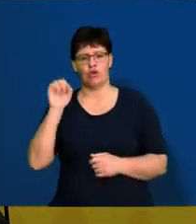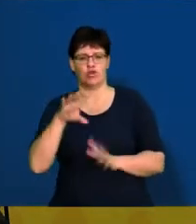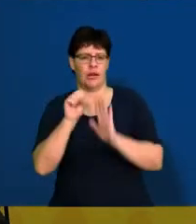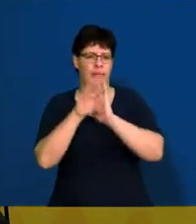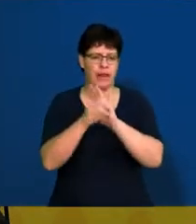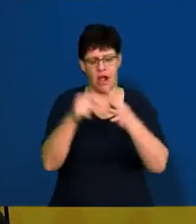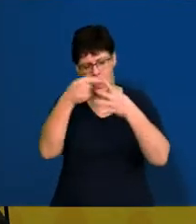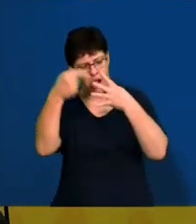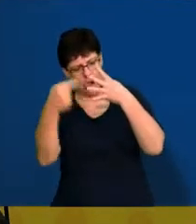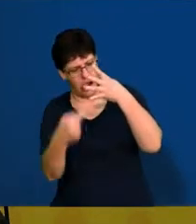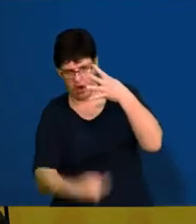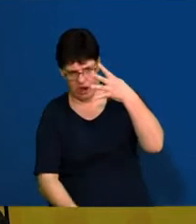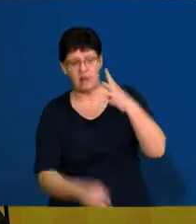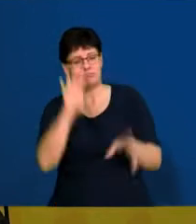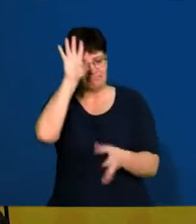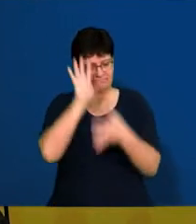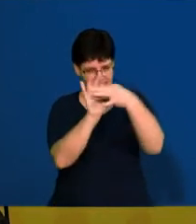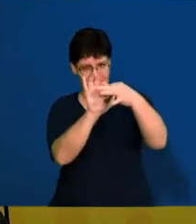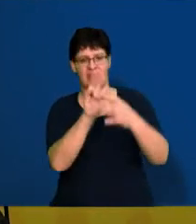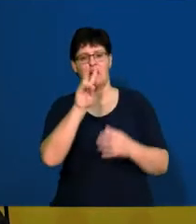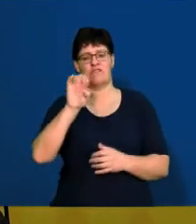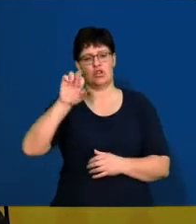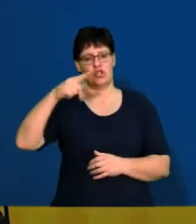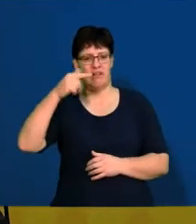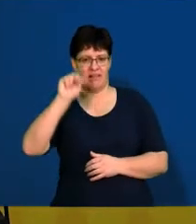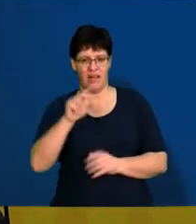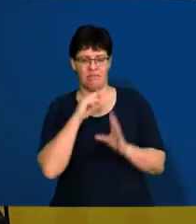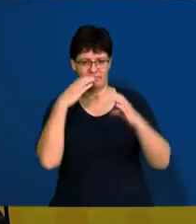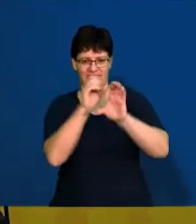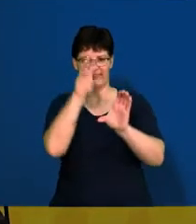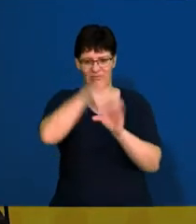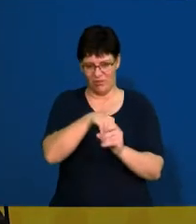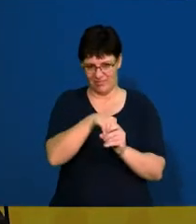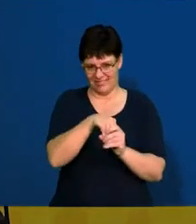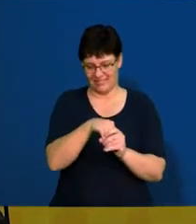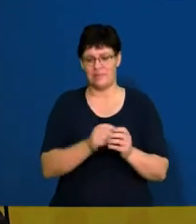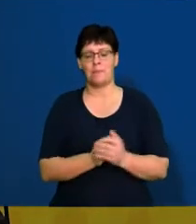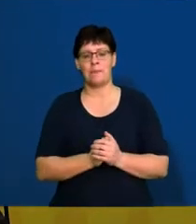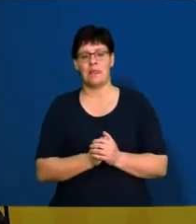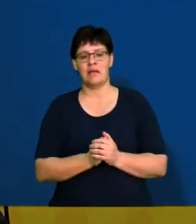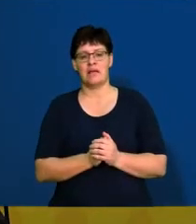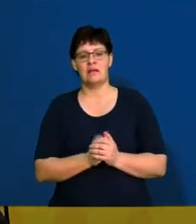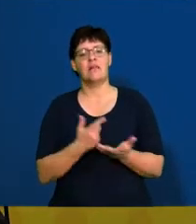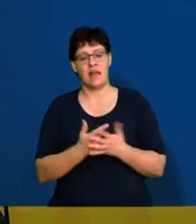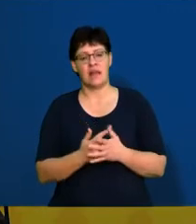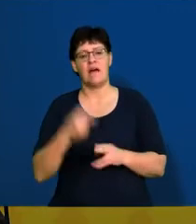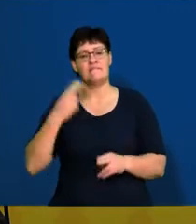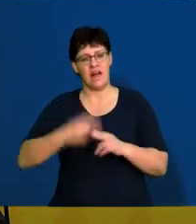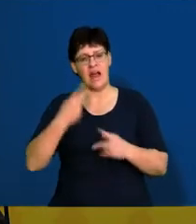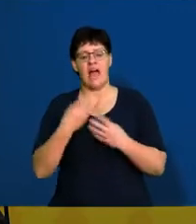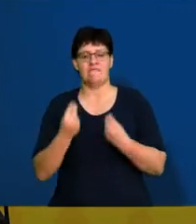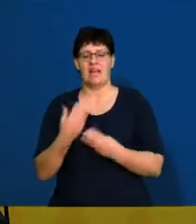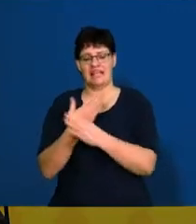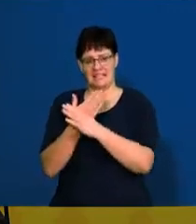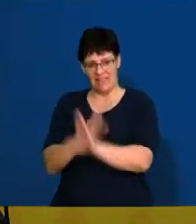whole bunch of different businesses that would fall under their scope or under their umbrella. And then finally we have our defensive